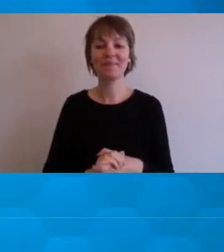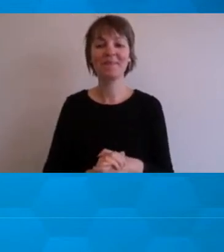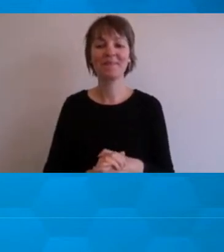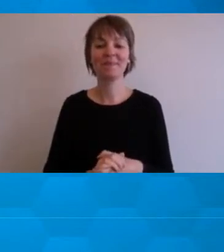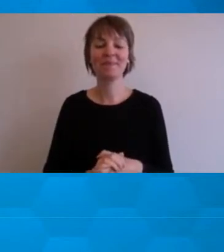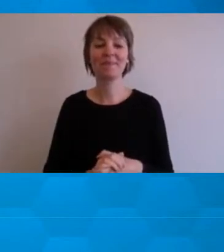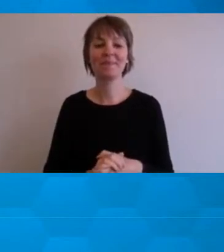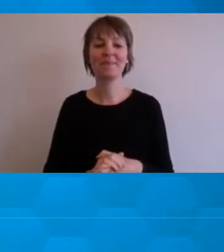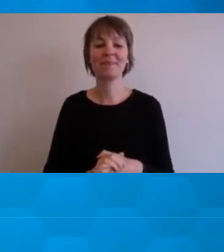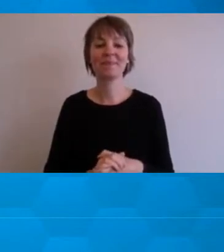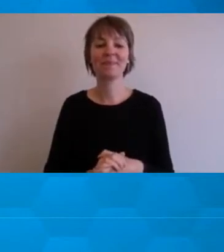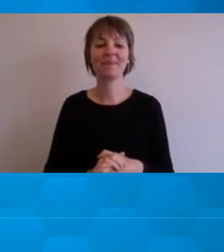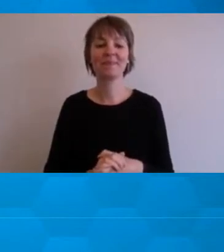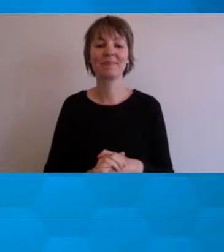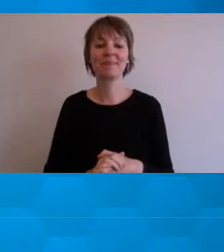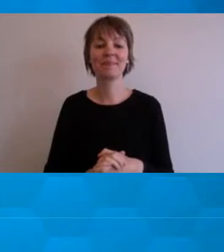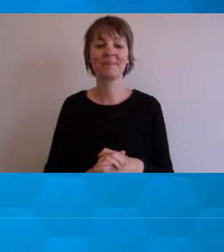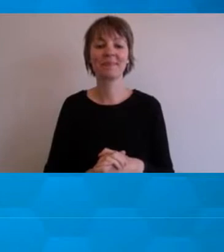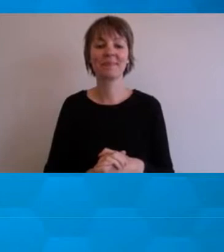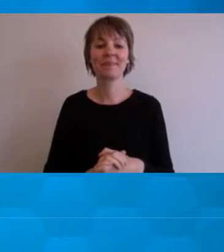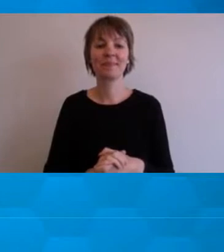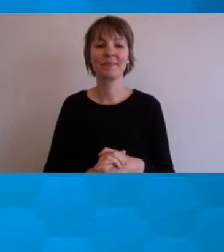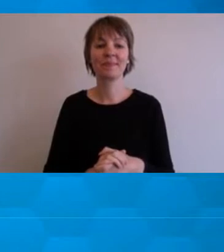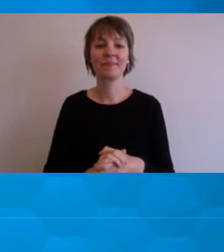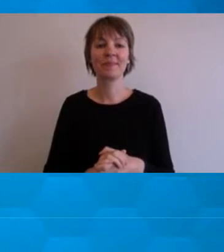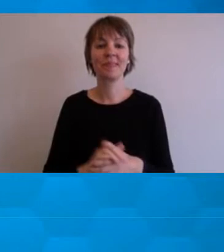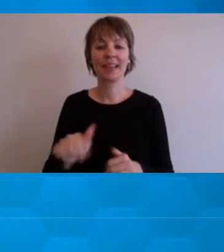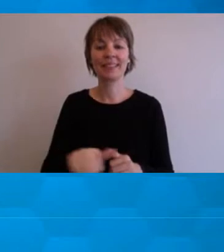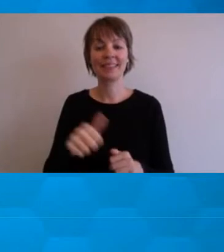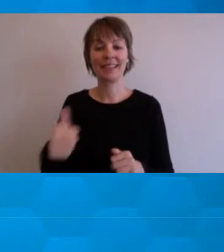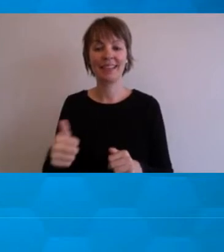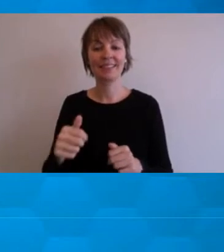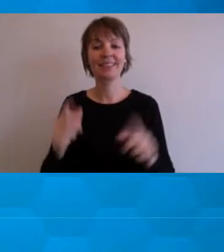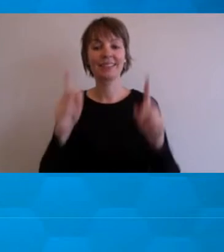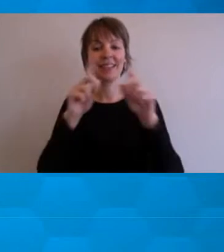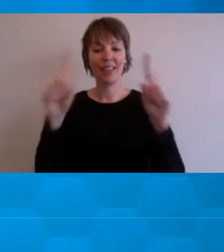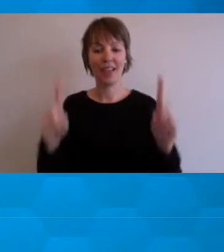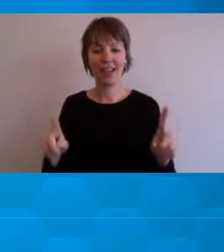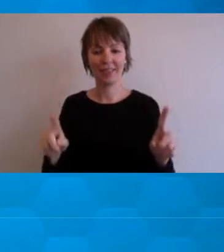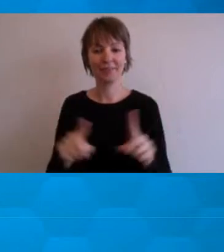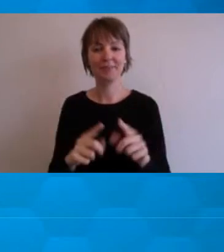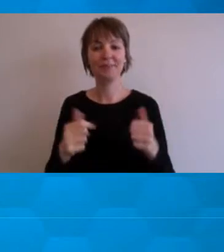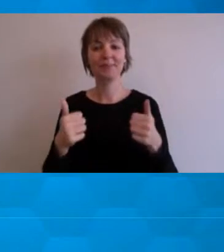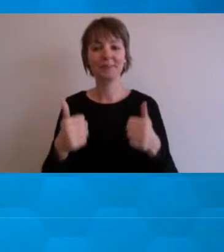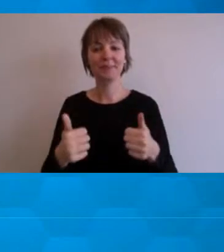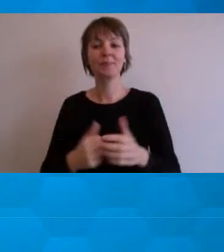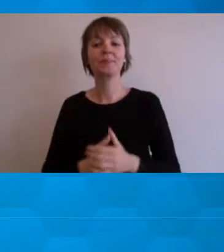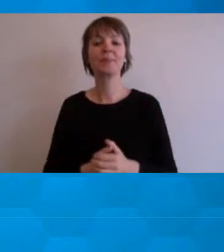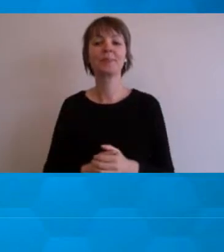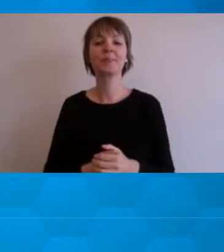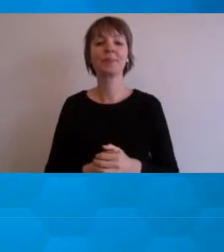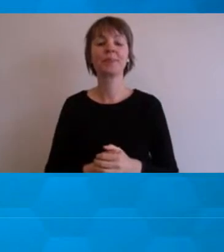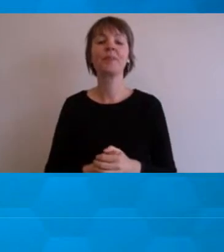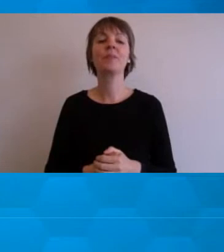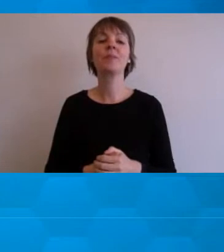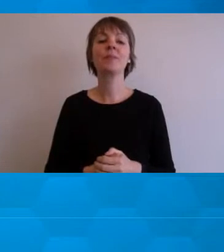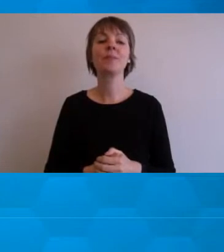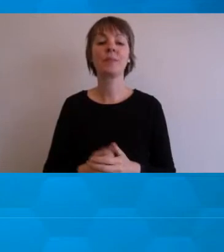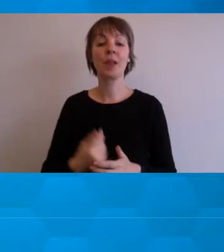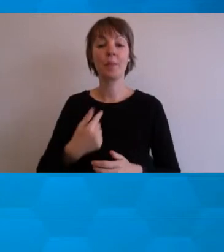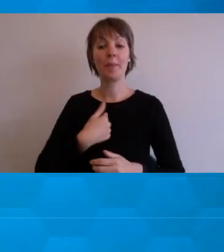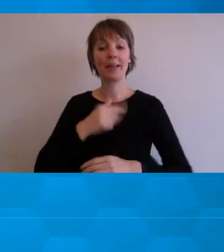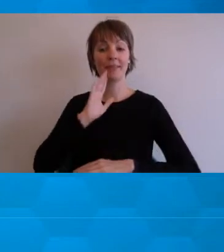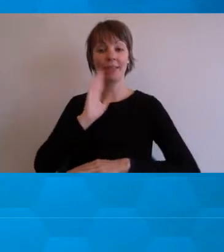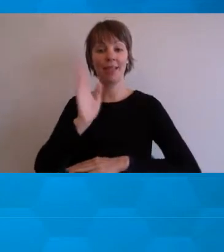Let me just go here and try to advance to the next slide. There we go. Okay. So I am a lecturer